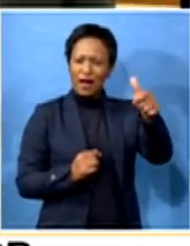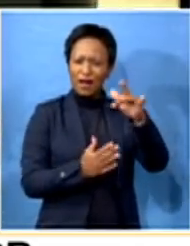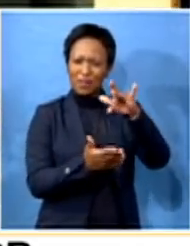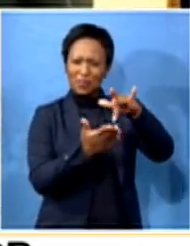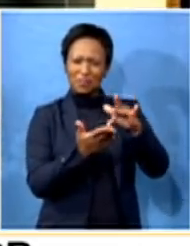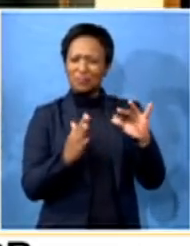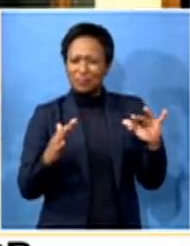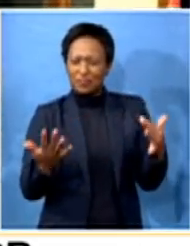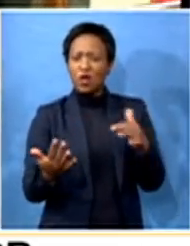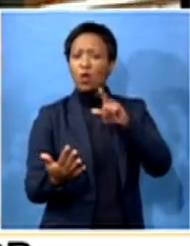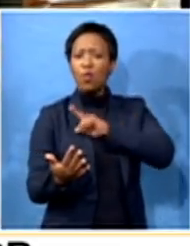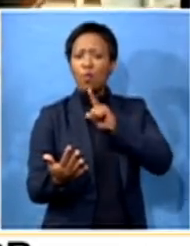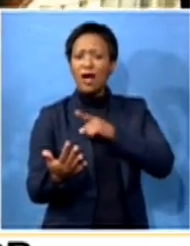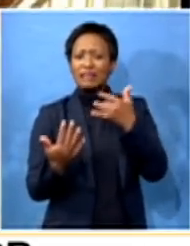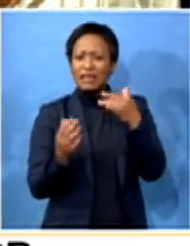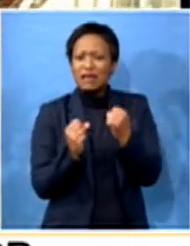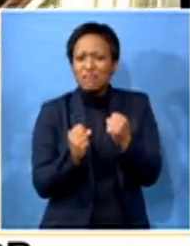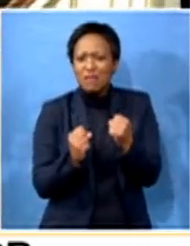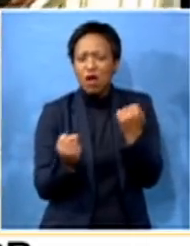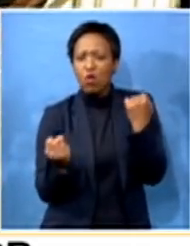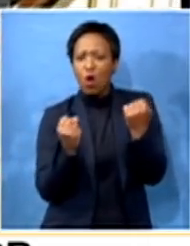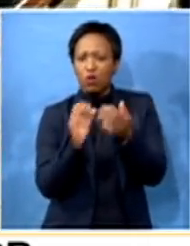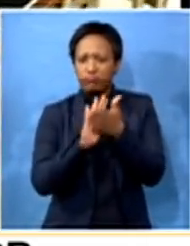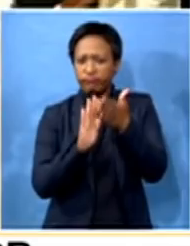given that that cloud is still hanging over her head.